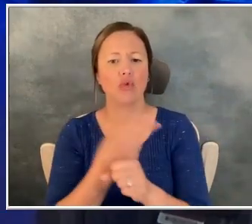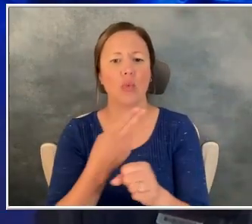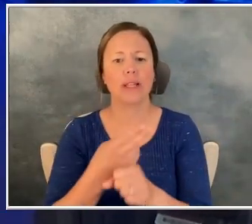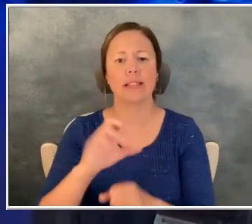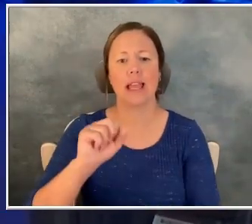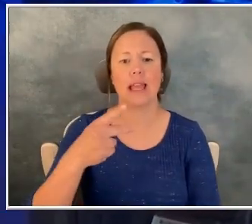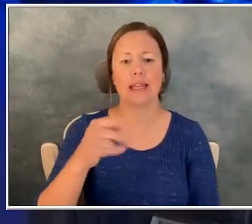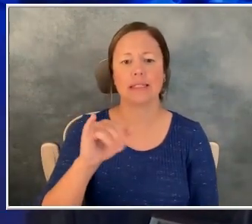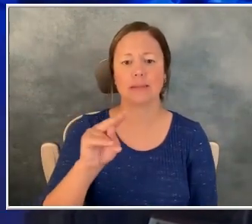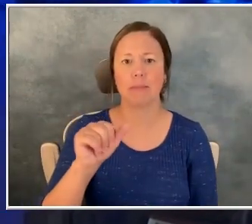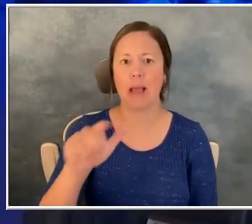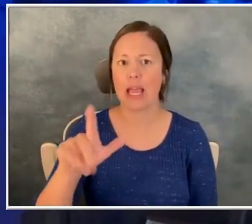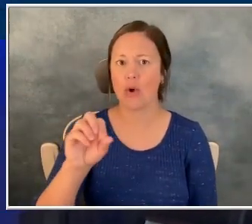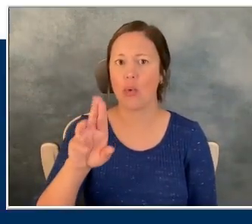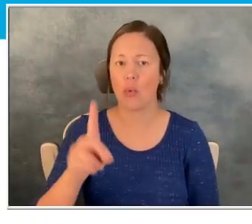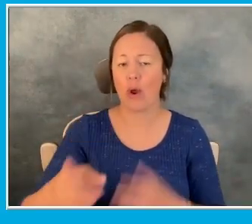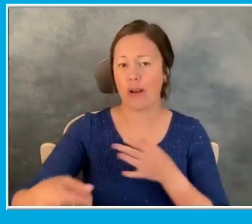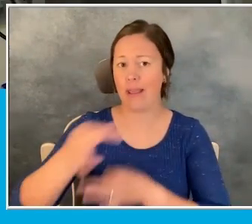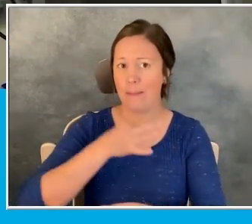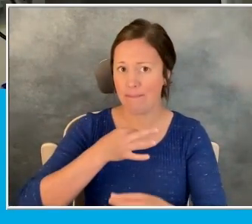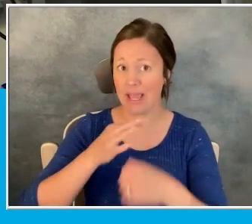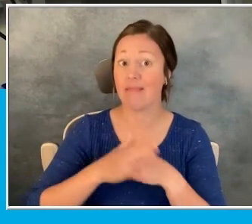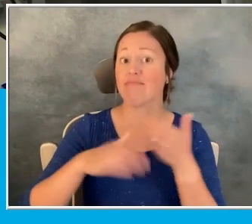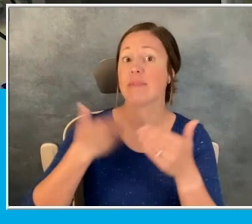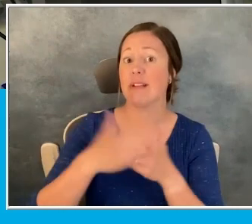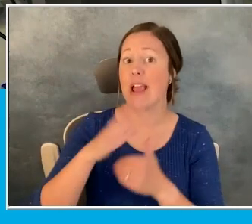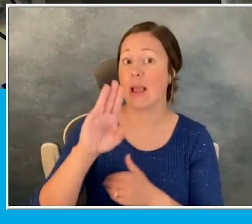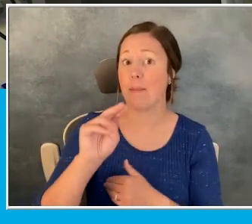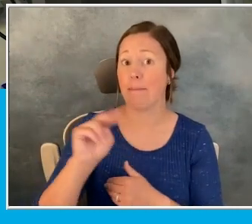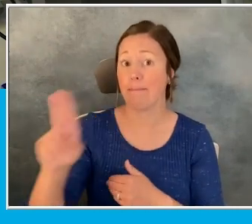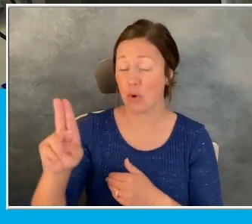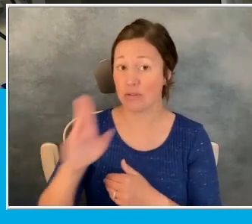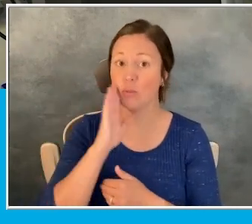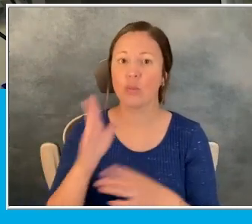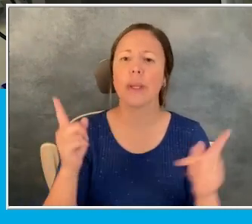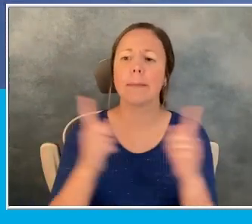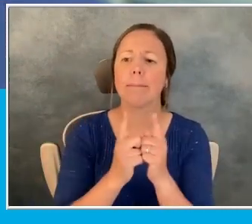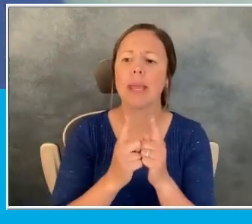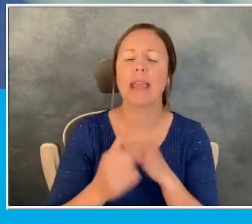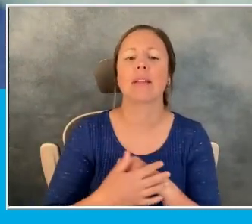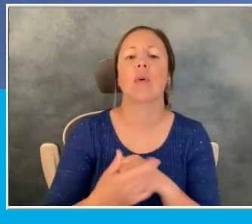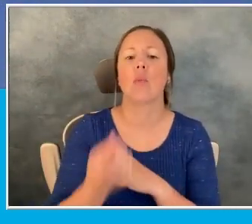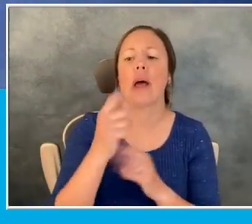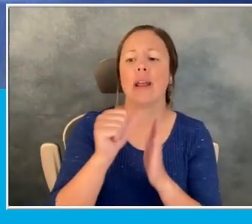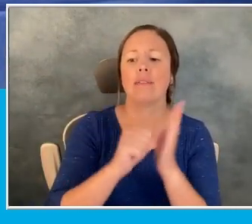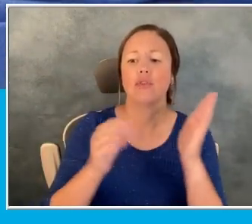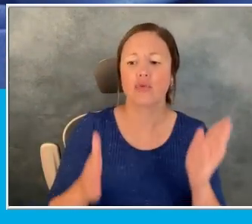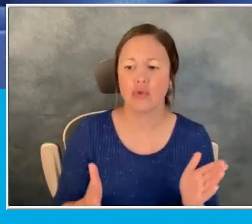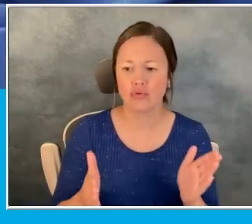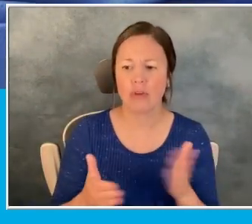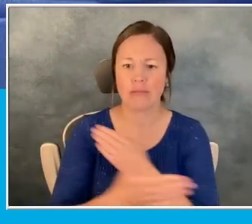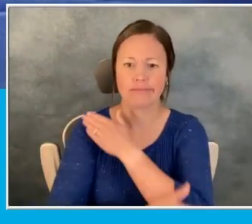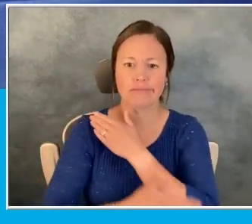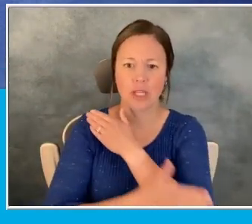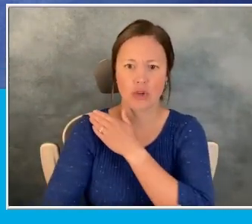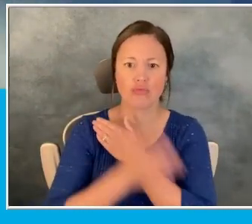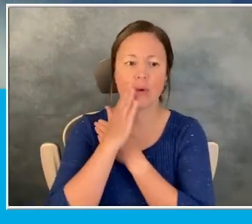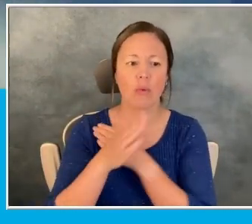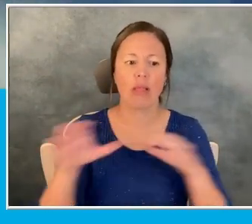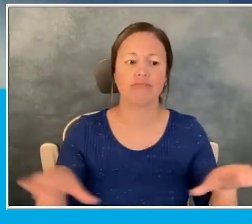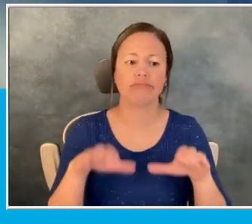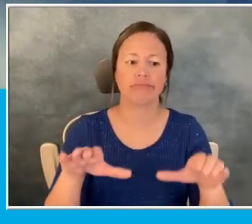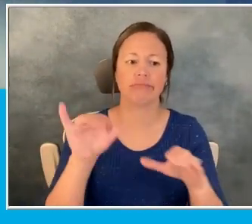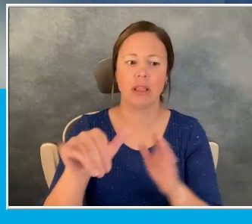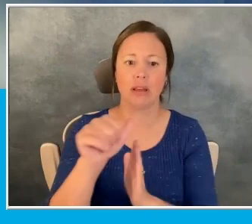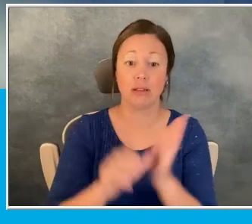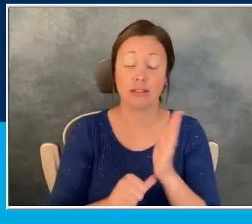Jessica Lovell. On the next Morning Medical Update, we meet one of the few surgeons in the country performing this procedure and hear how it